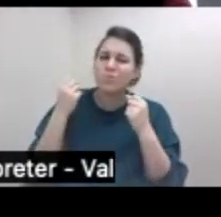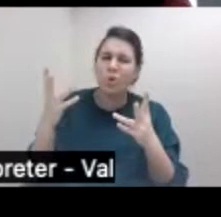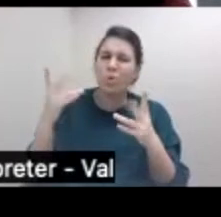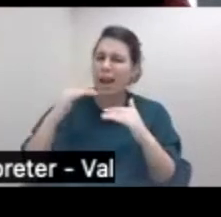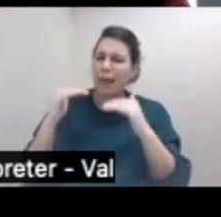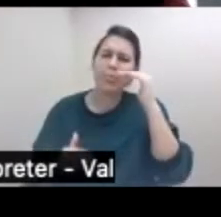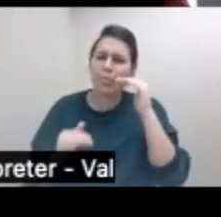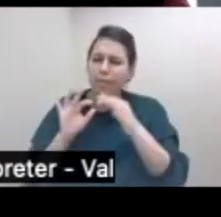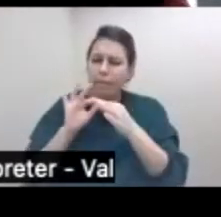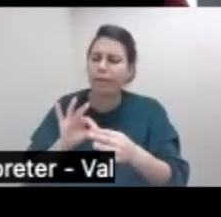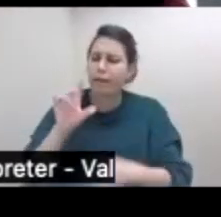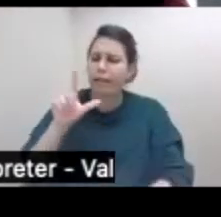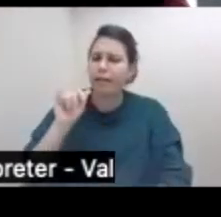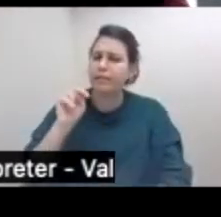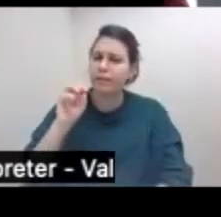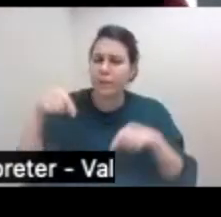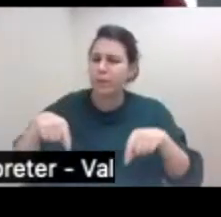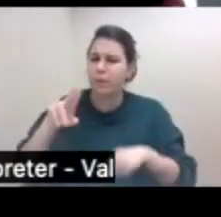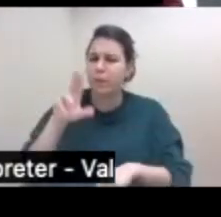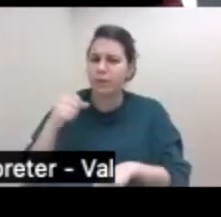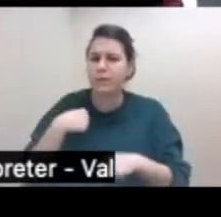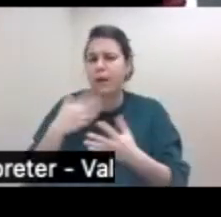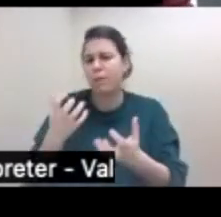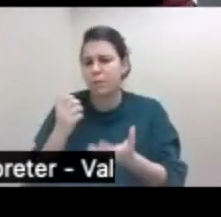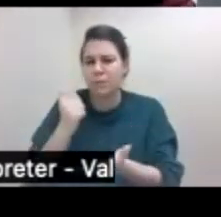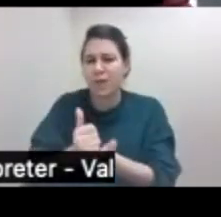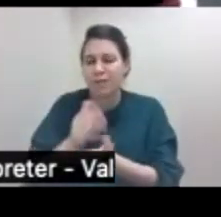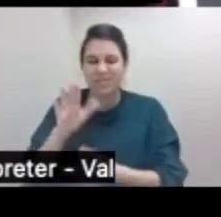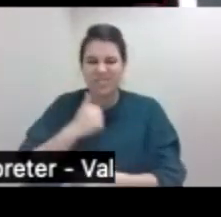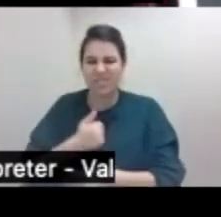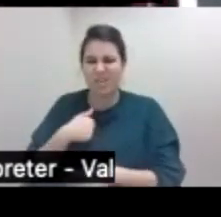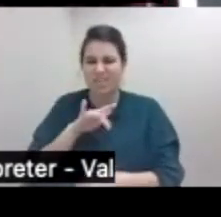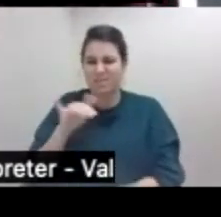in this country. I want to help. Sorry about that, that missing team.